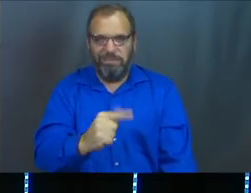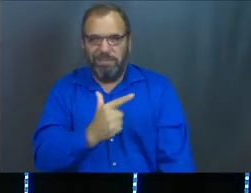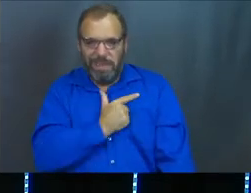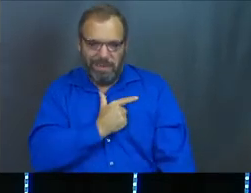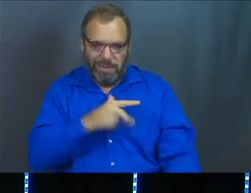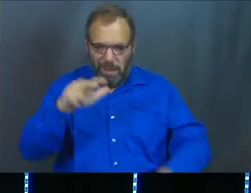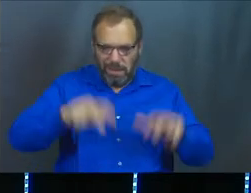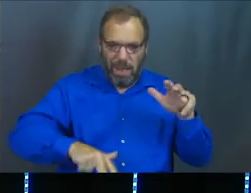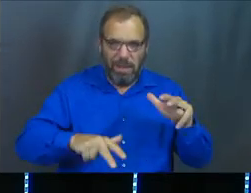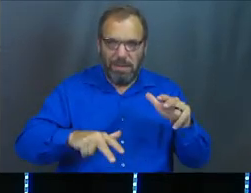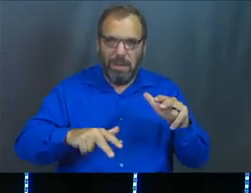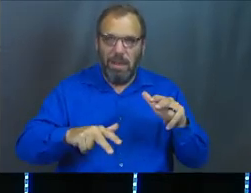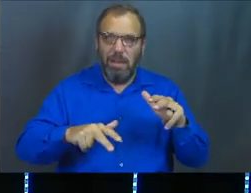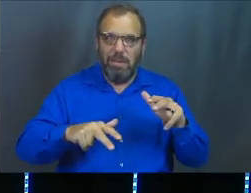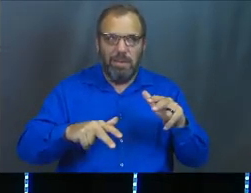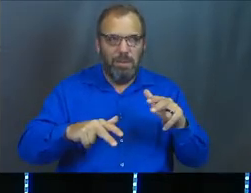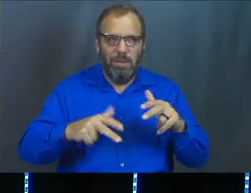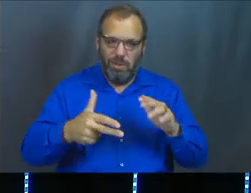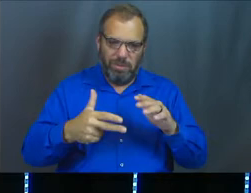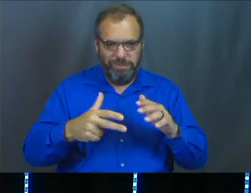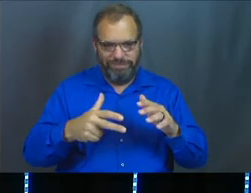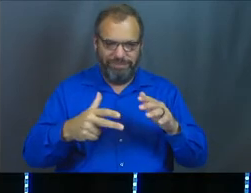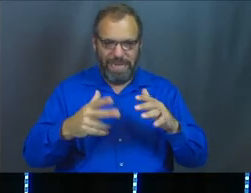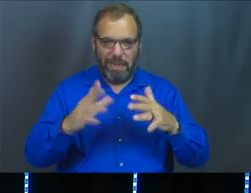we make God look like that.